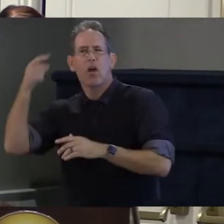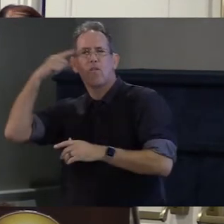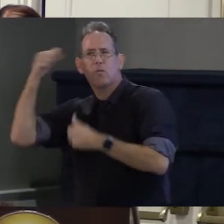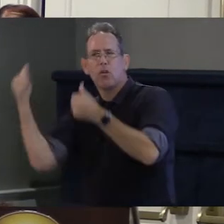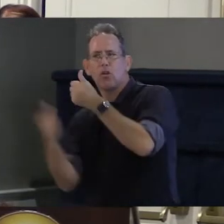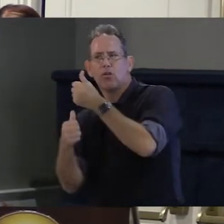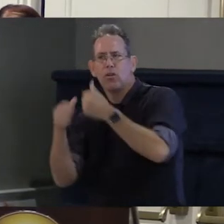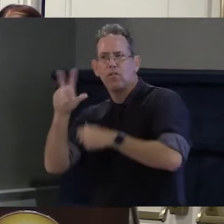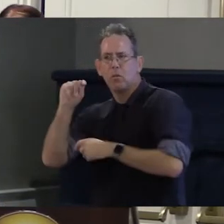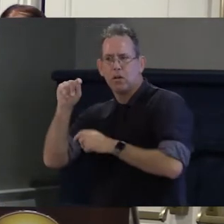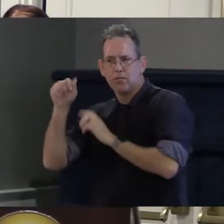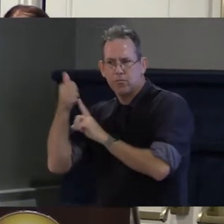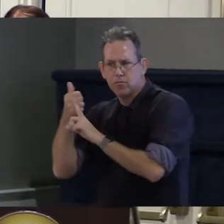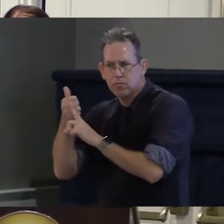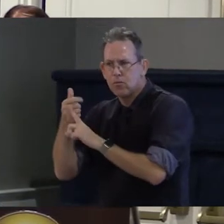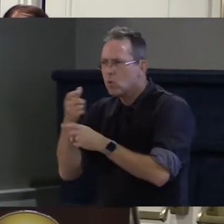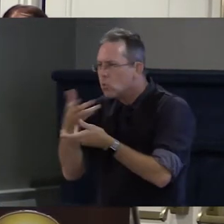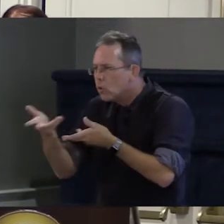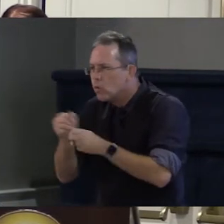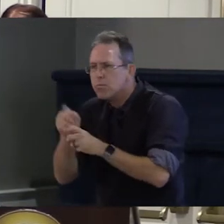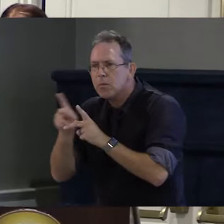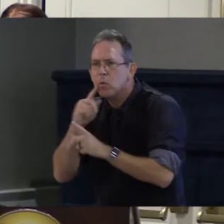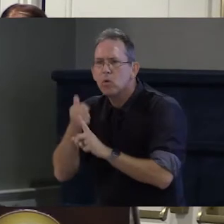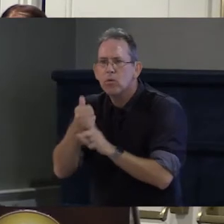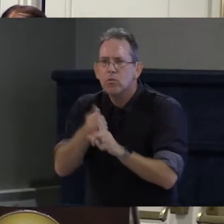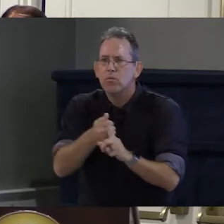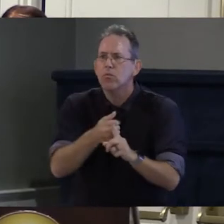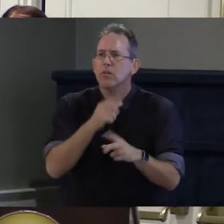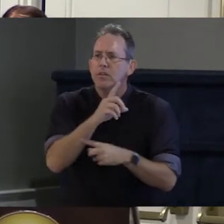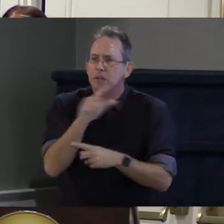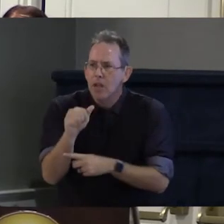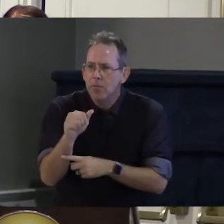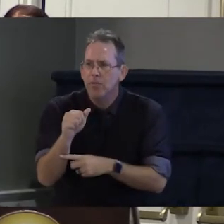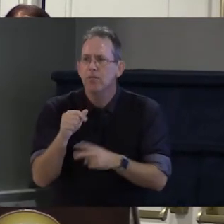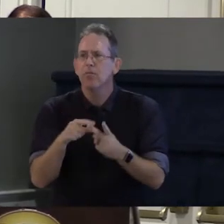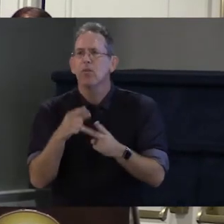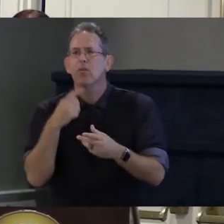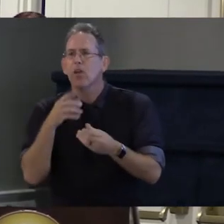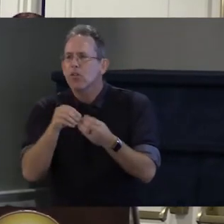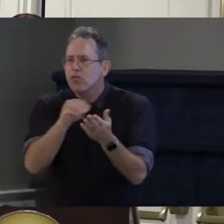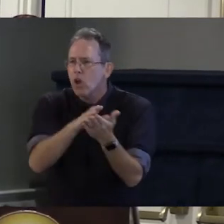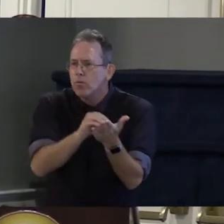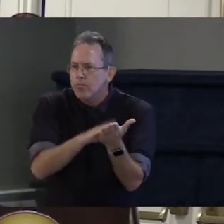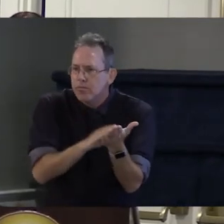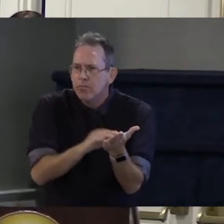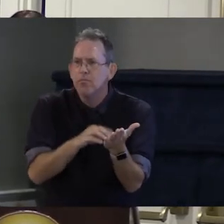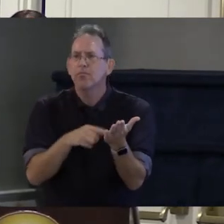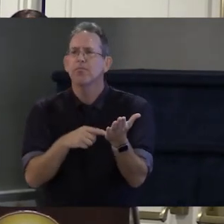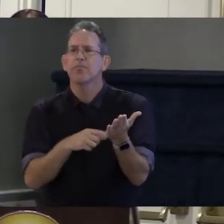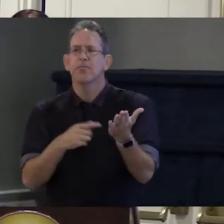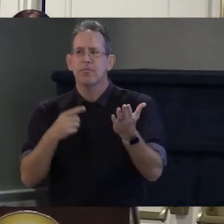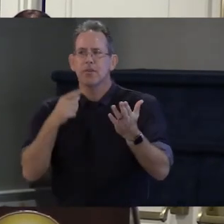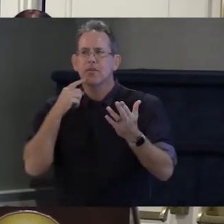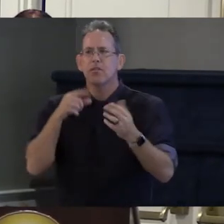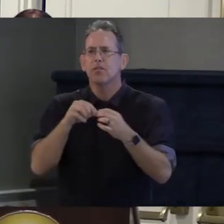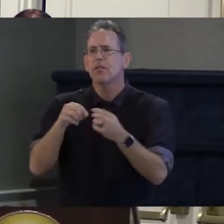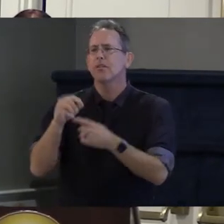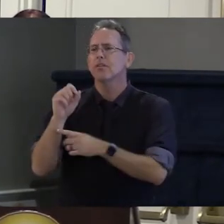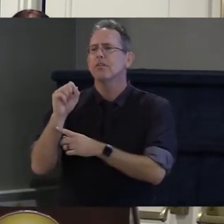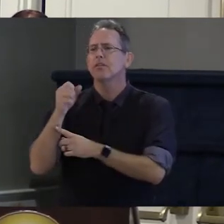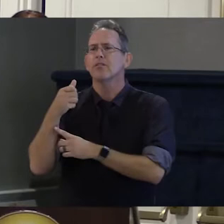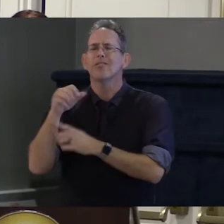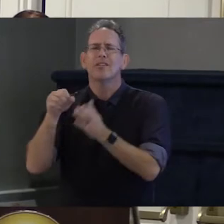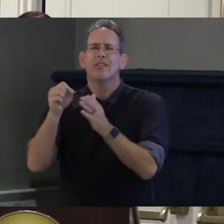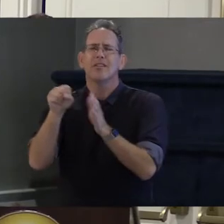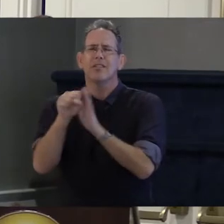Council to produce a document called the spill the state plan for independent living and you can find out if you don't already